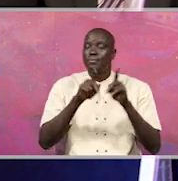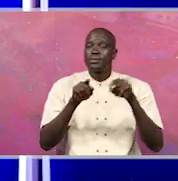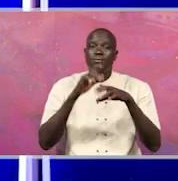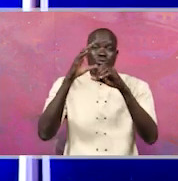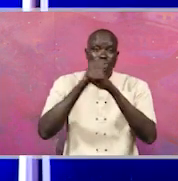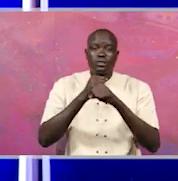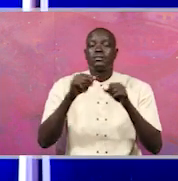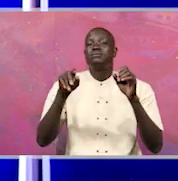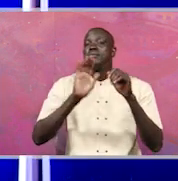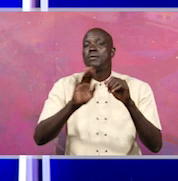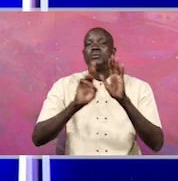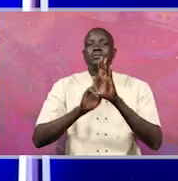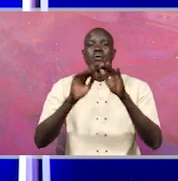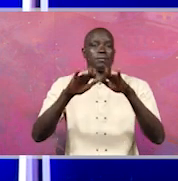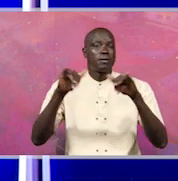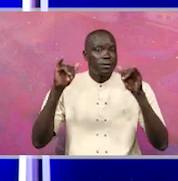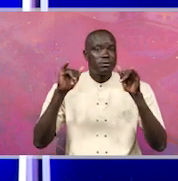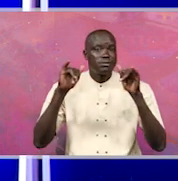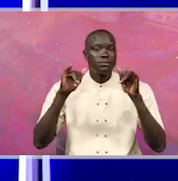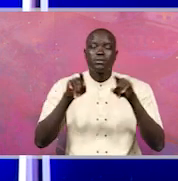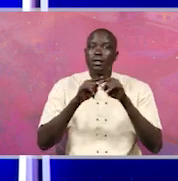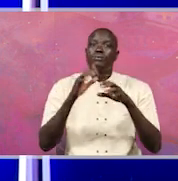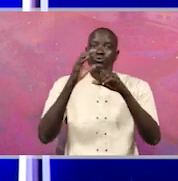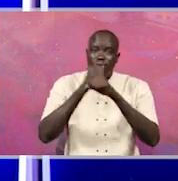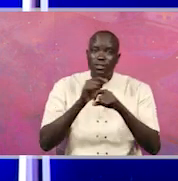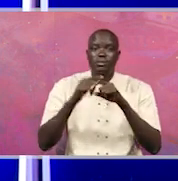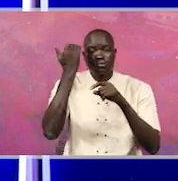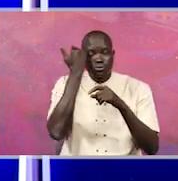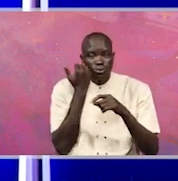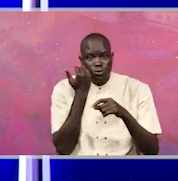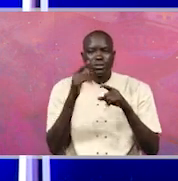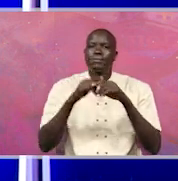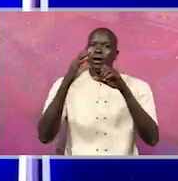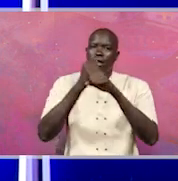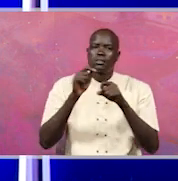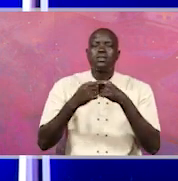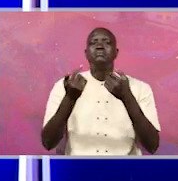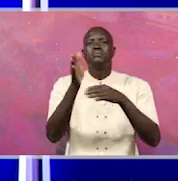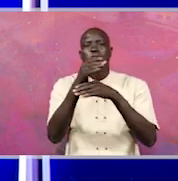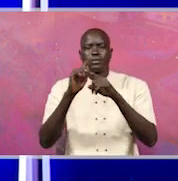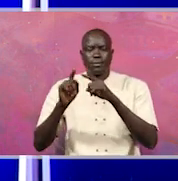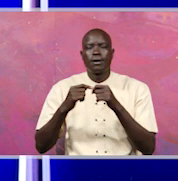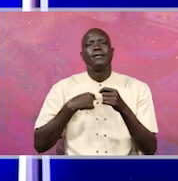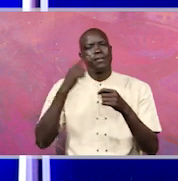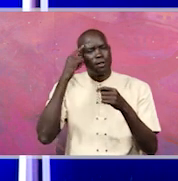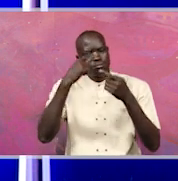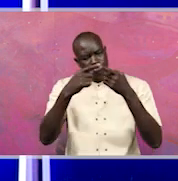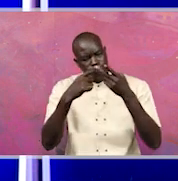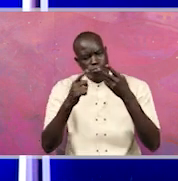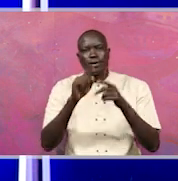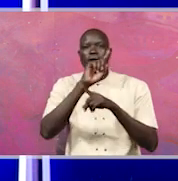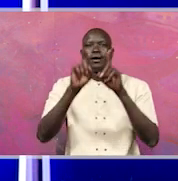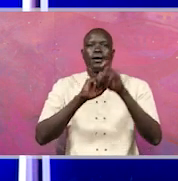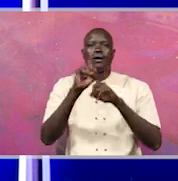that are actually representing them? Do people actually trust the judiciary? people actually trust cabinet? I think for me those are things that we need to ask ourselves. And then